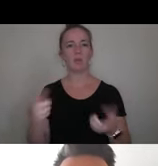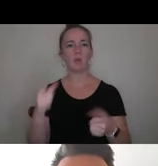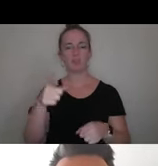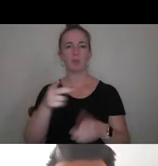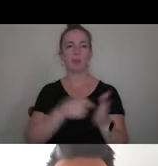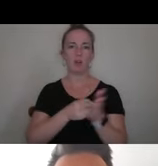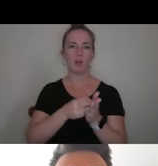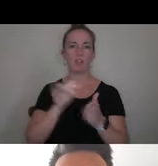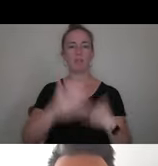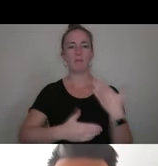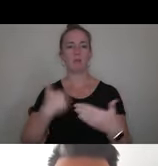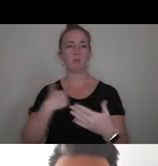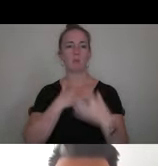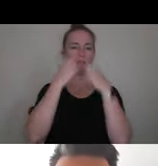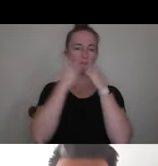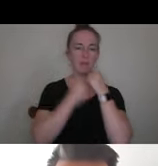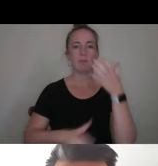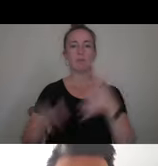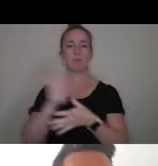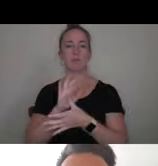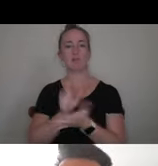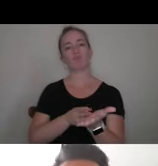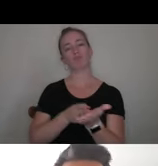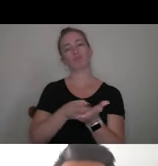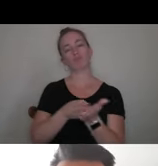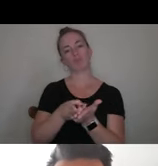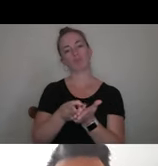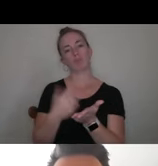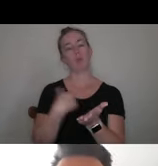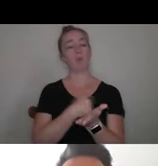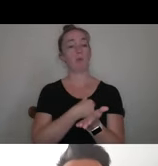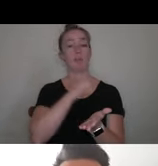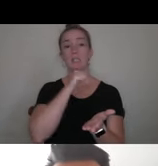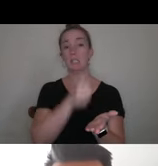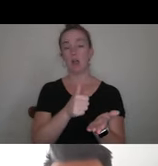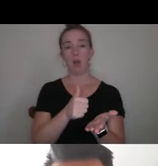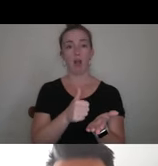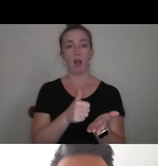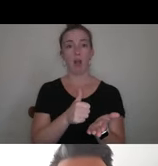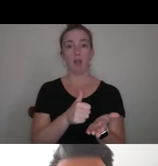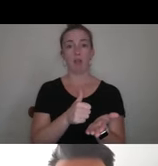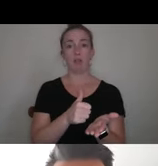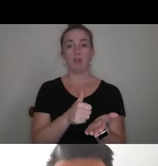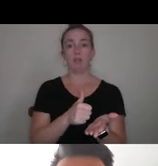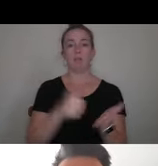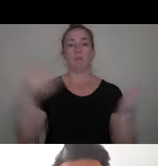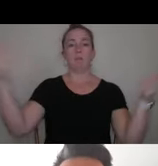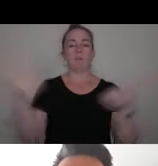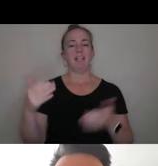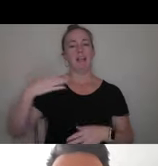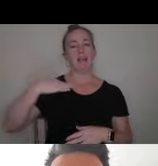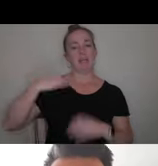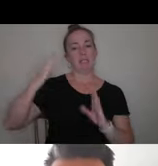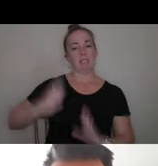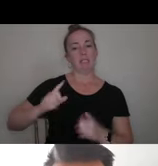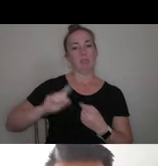because we value and prioritize authenticity. We are not bringing applicants to our campus. We are bringing